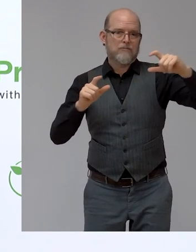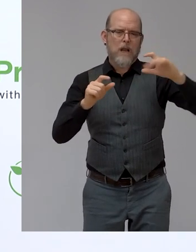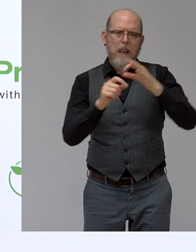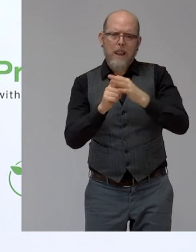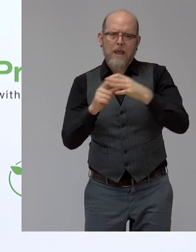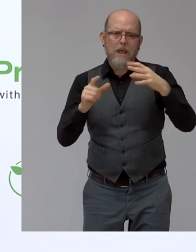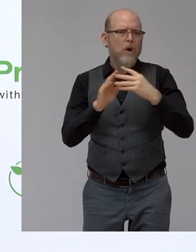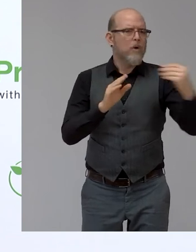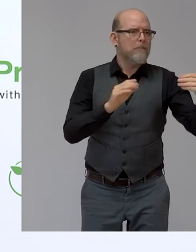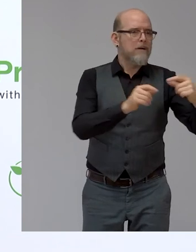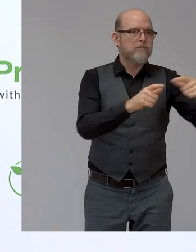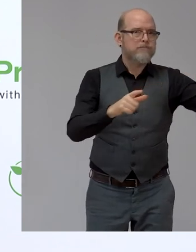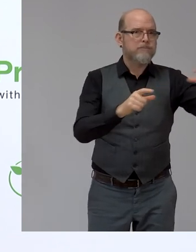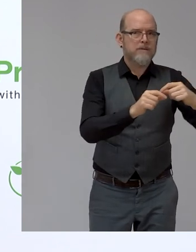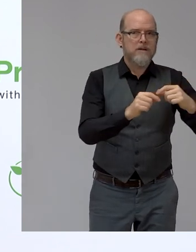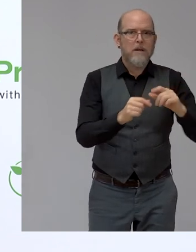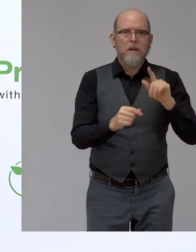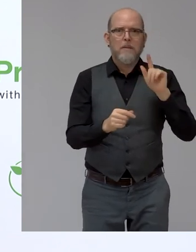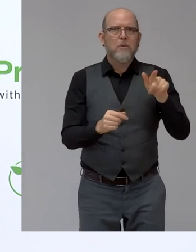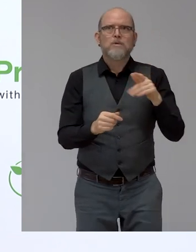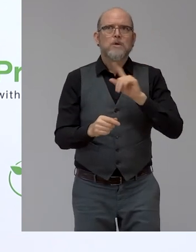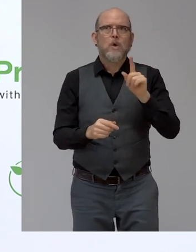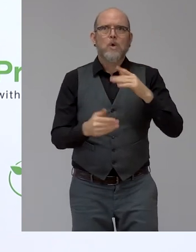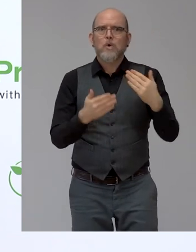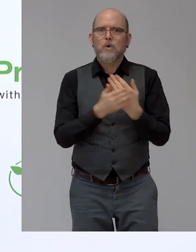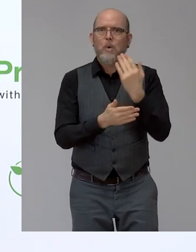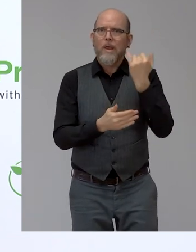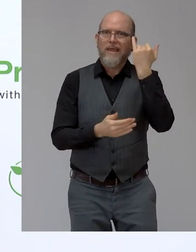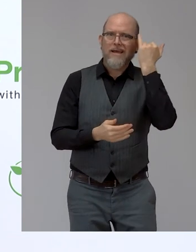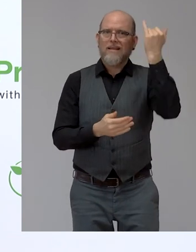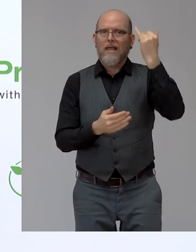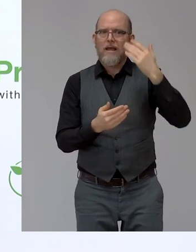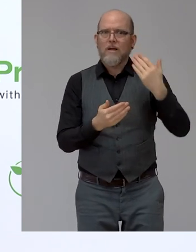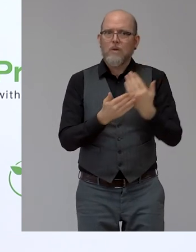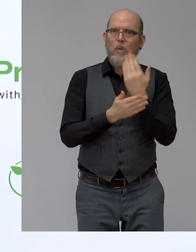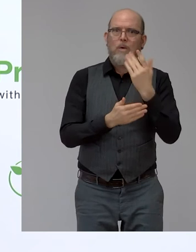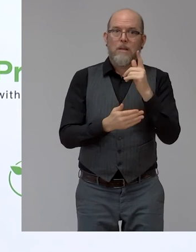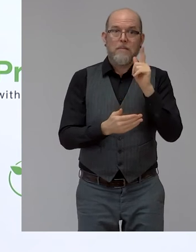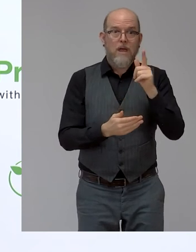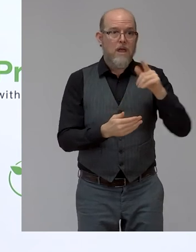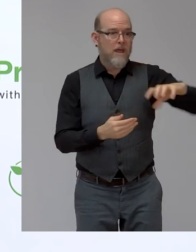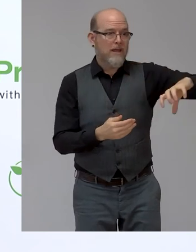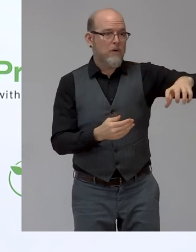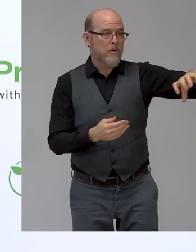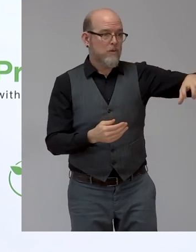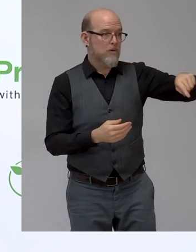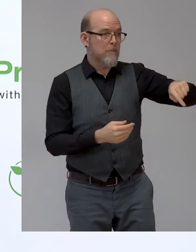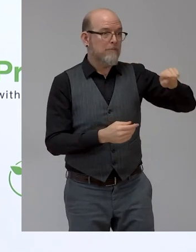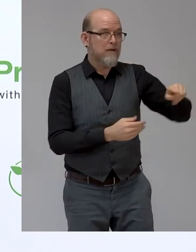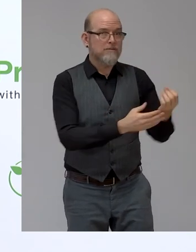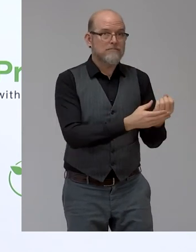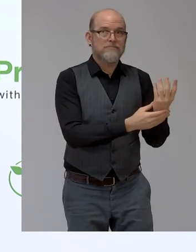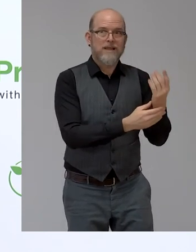innovation necessarily, but at least a regional one. For us the impact is very important. We don't want models,